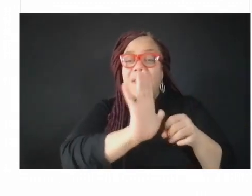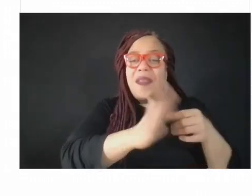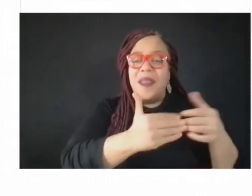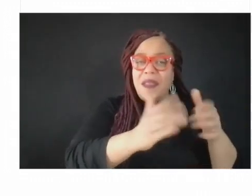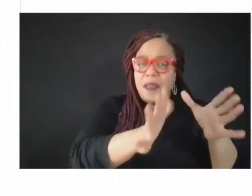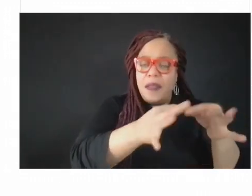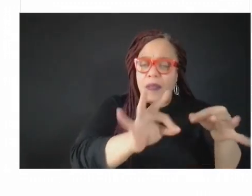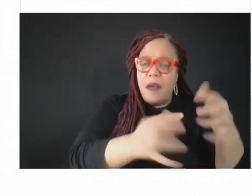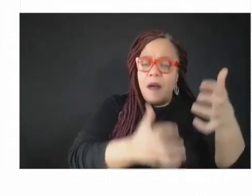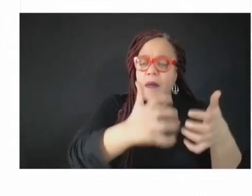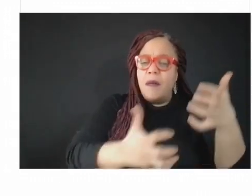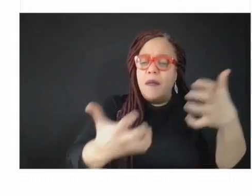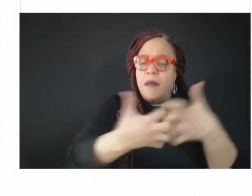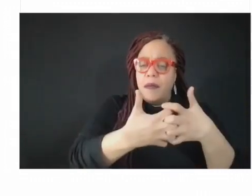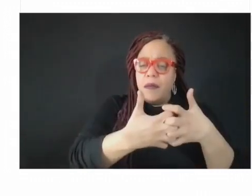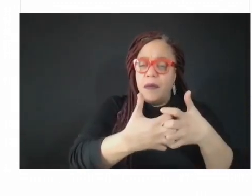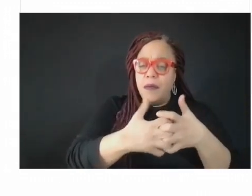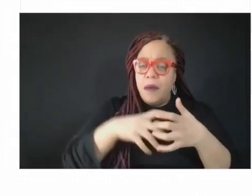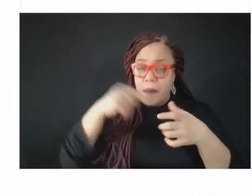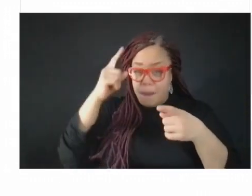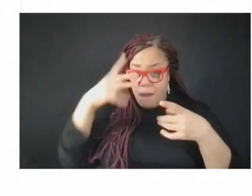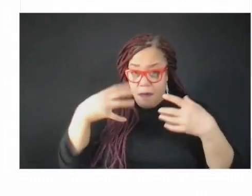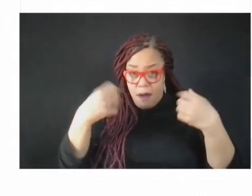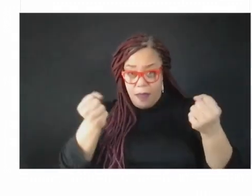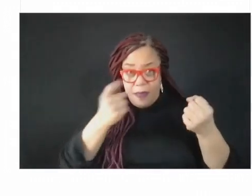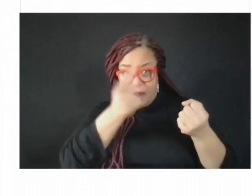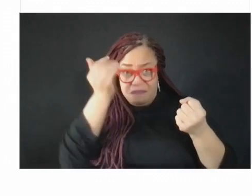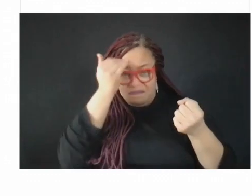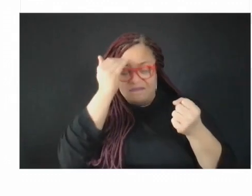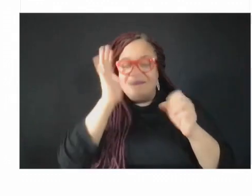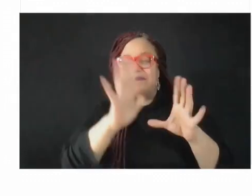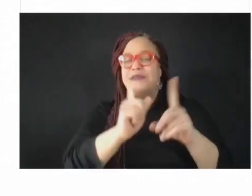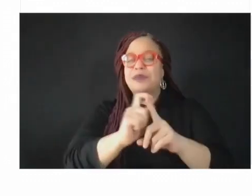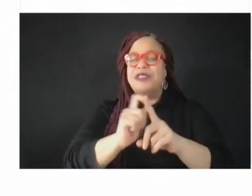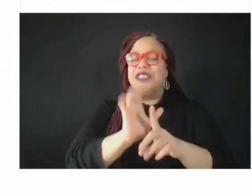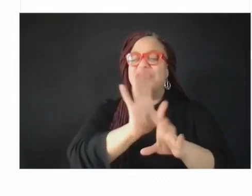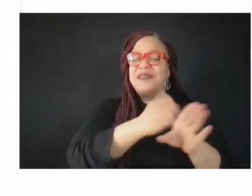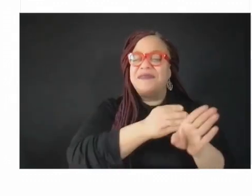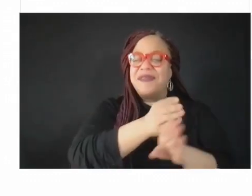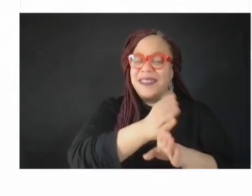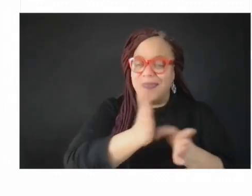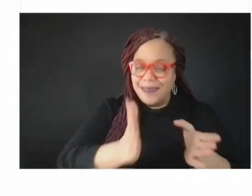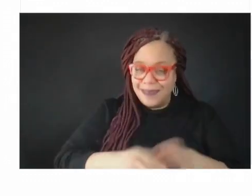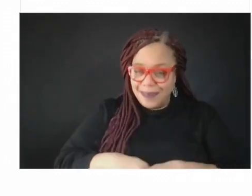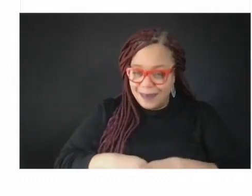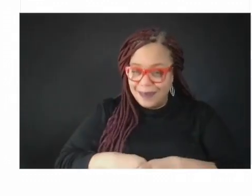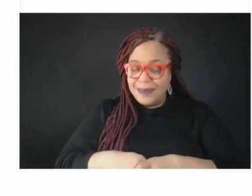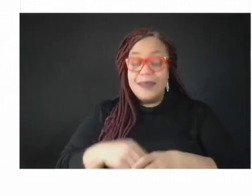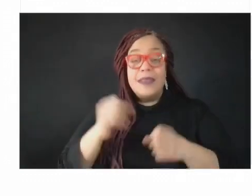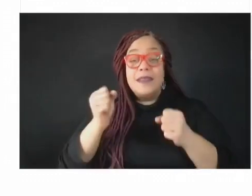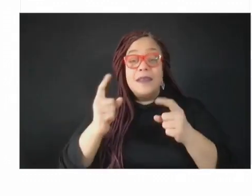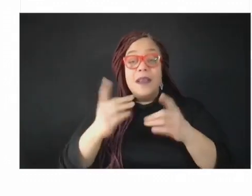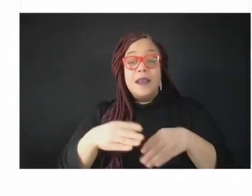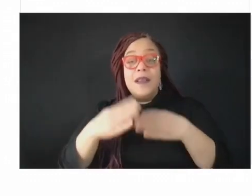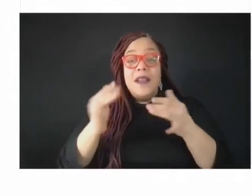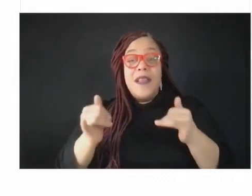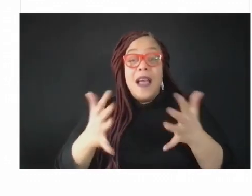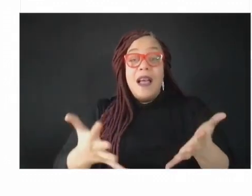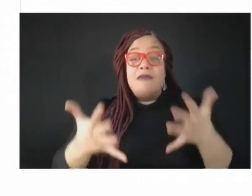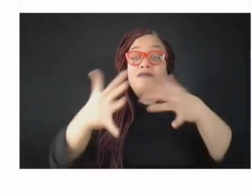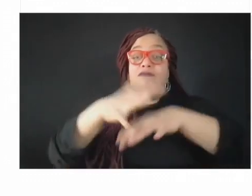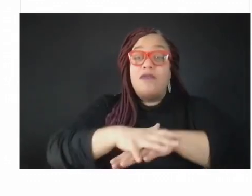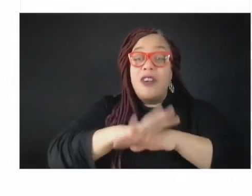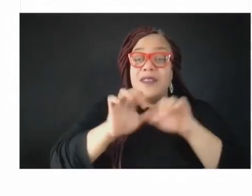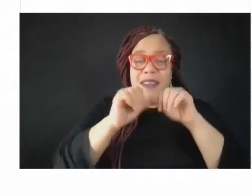also inviting the interagency communities and other strategic allies to